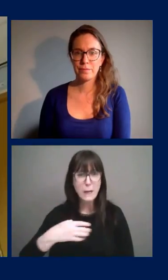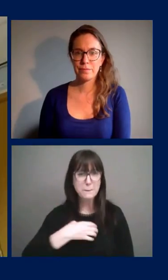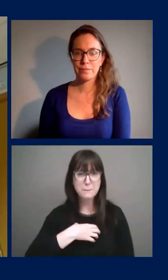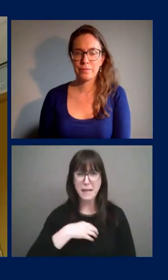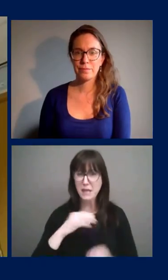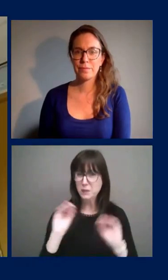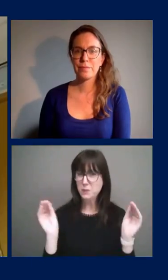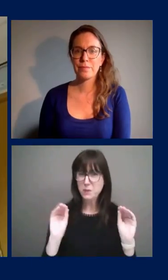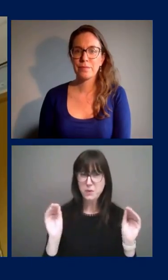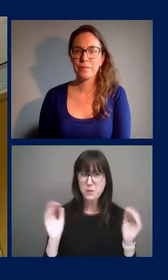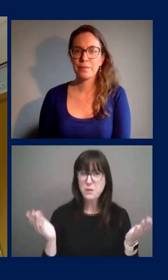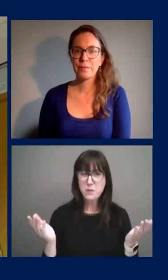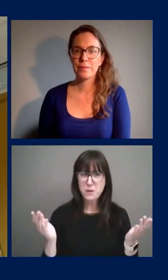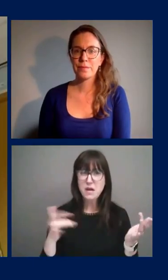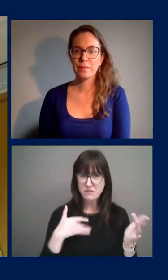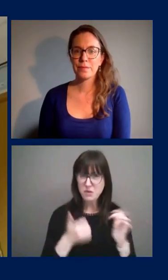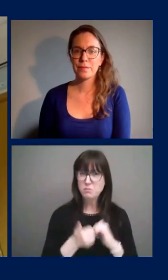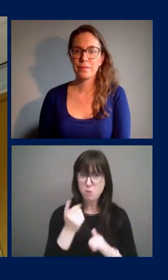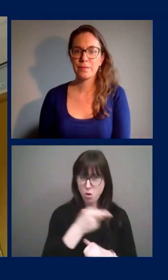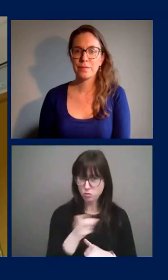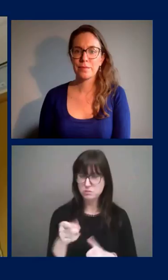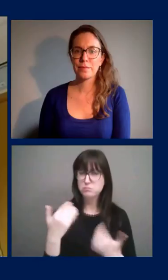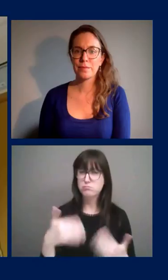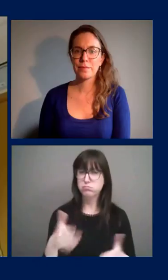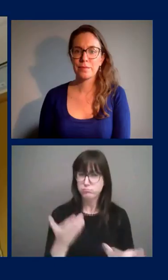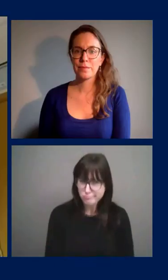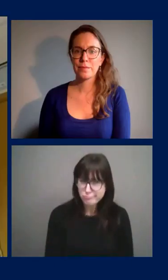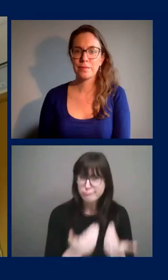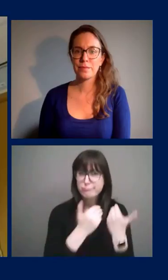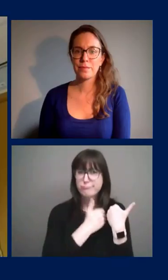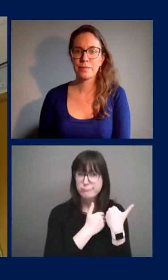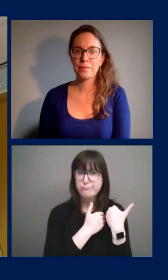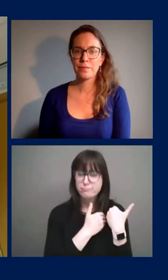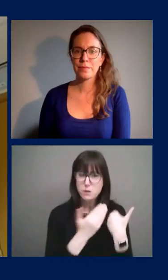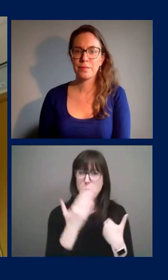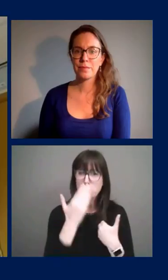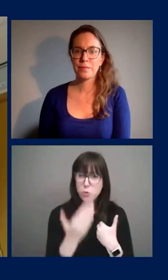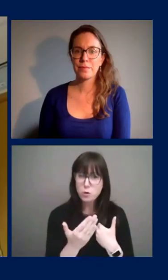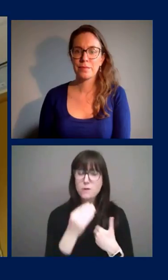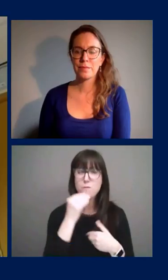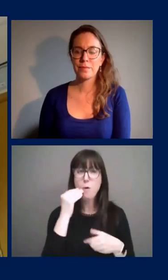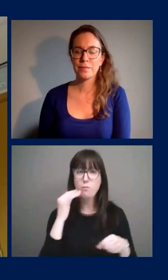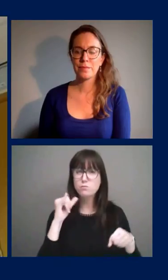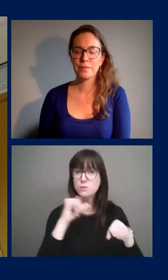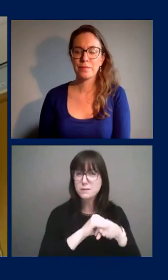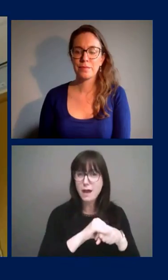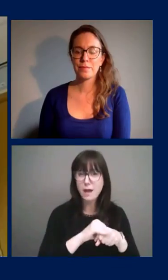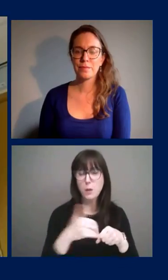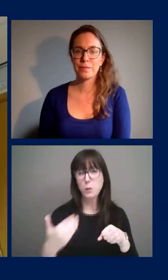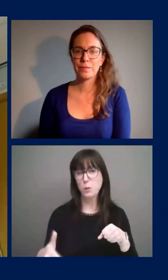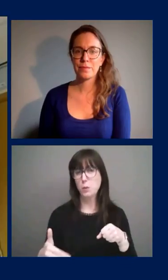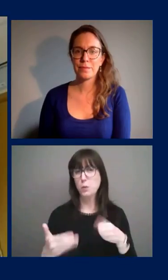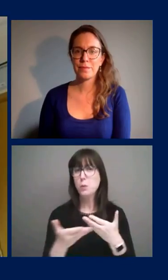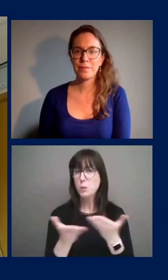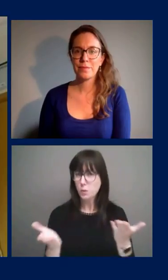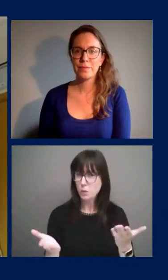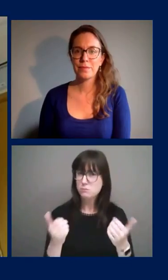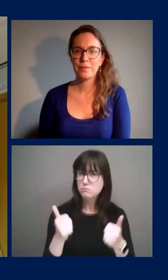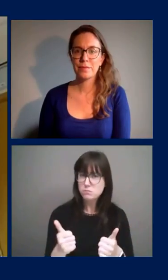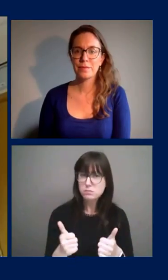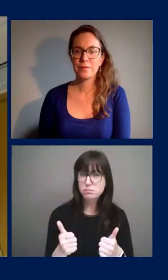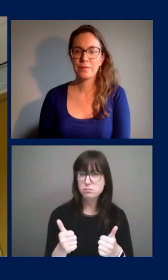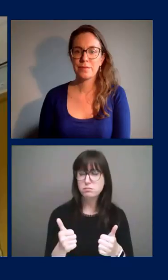vast majority of people have done their part to stay home and, uh, as much as possible. It's, it's, um, it's a